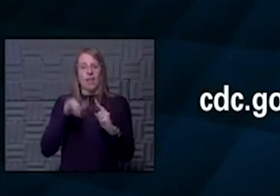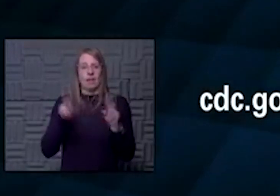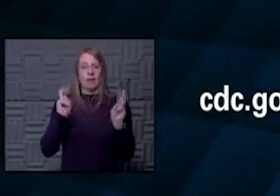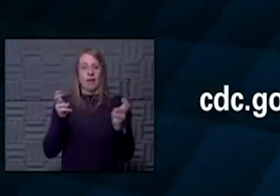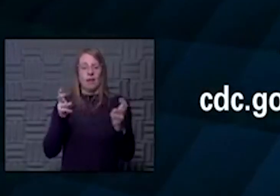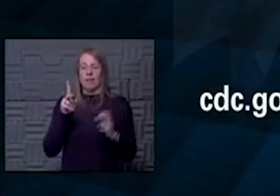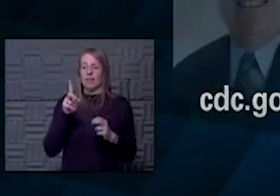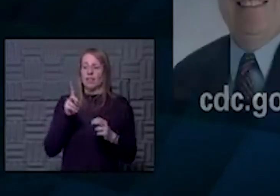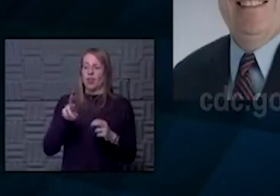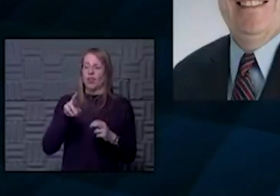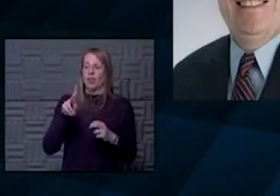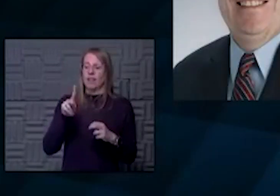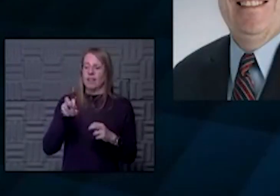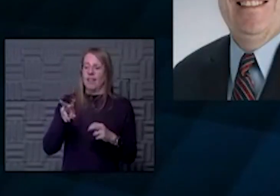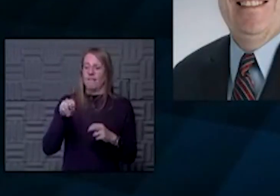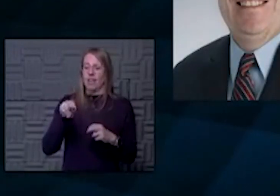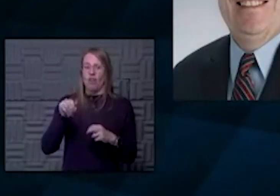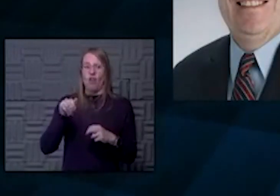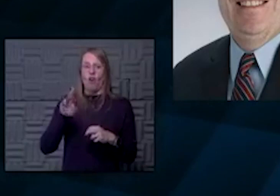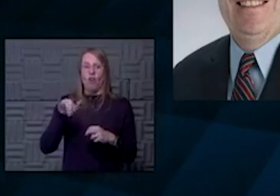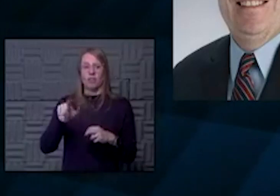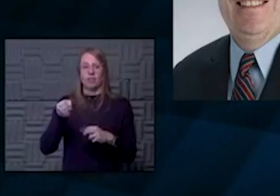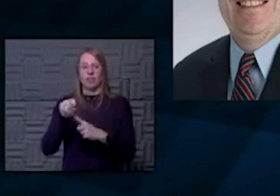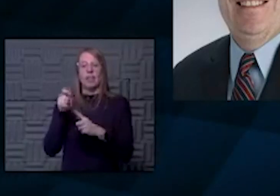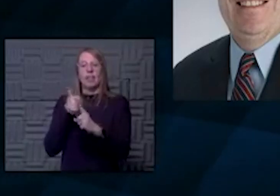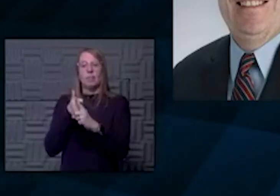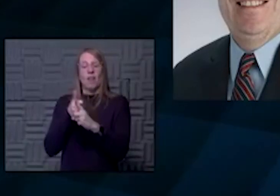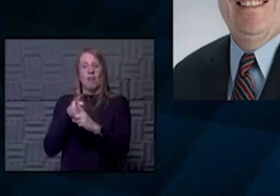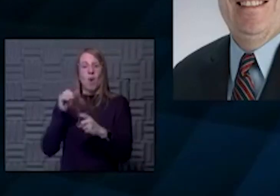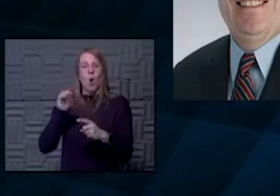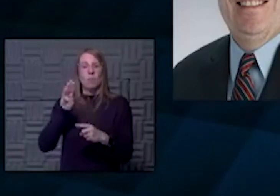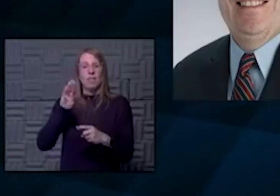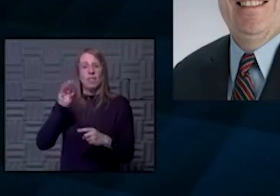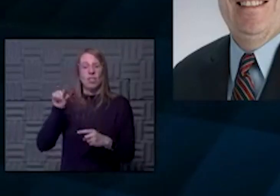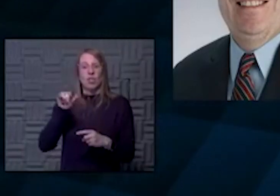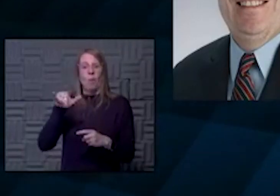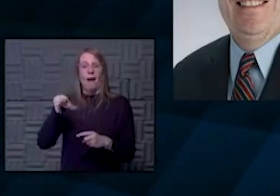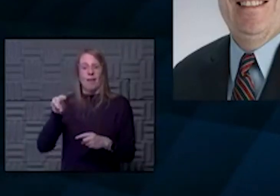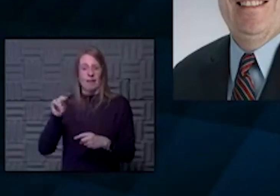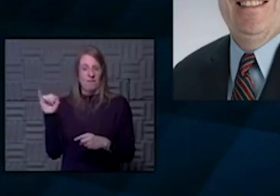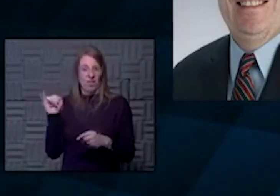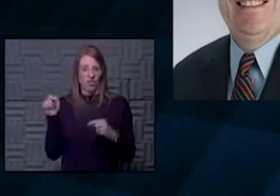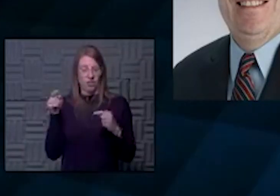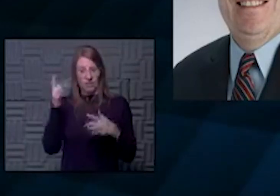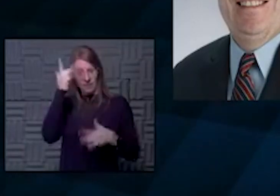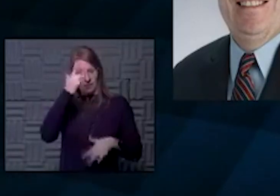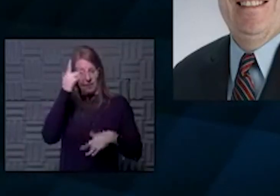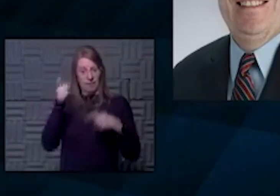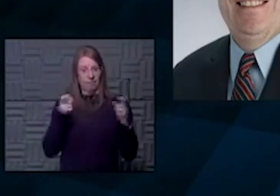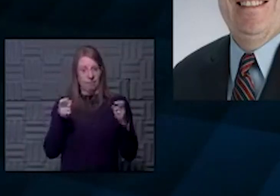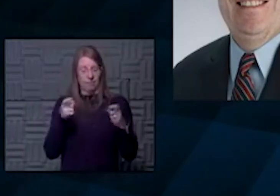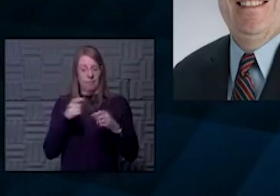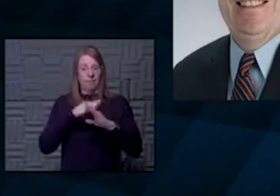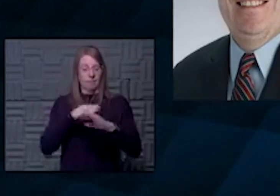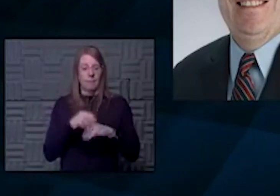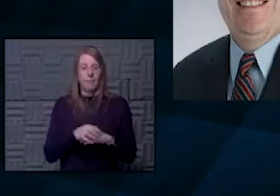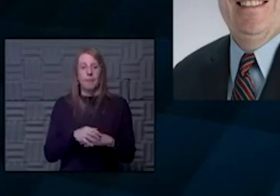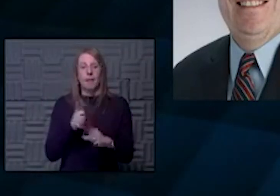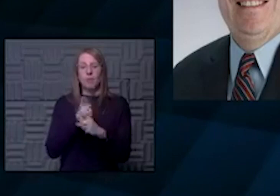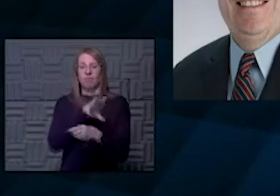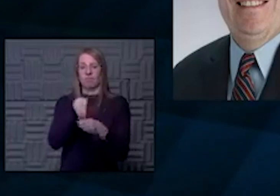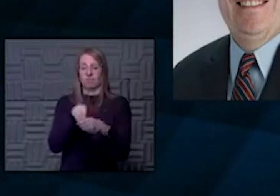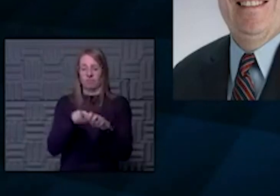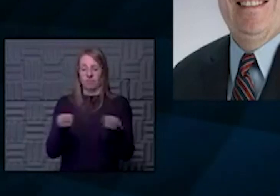own Dr. Kevin Ault, who is a infectious disease OBGYN physician here at KU. He is a member of the advisory committee on